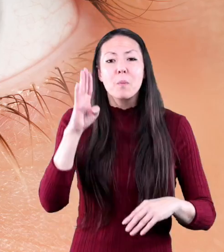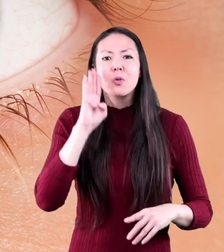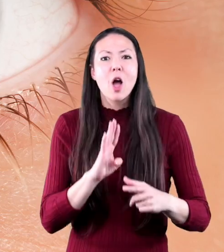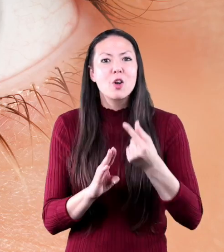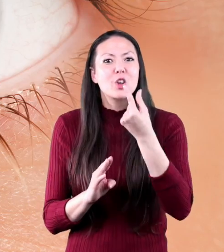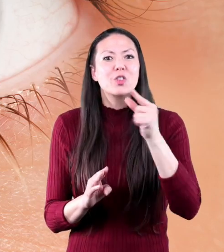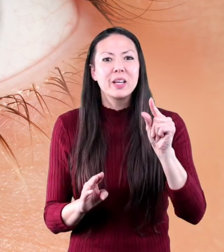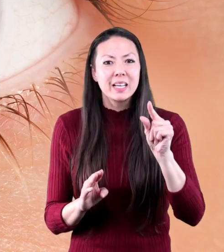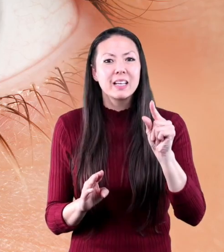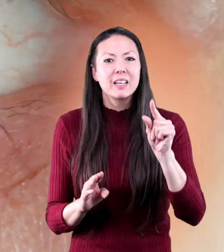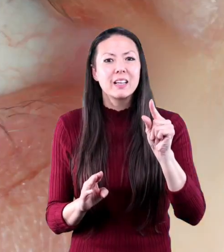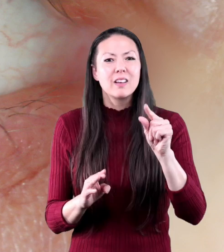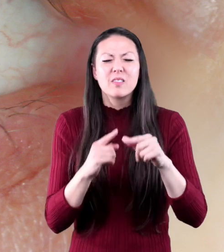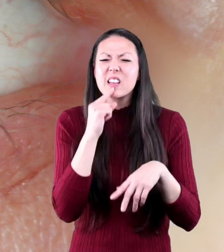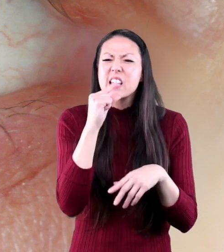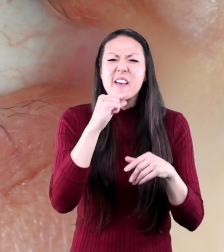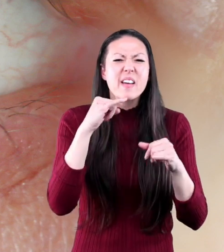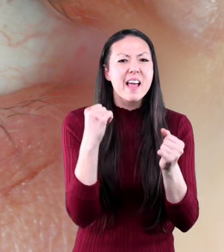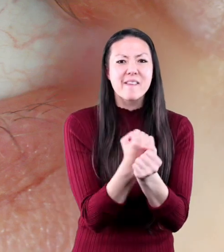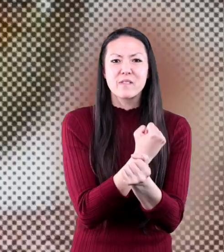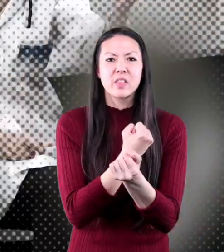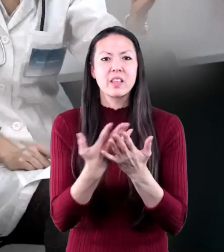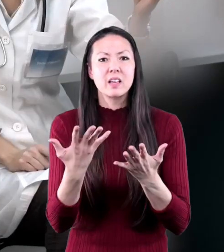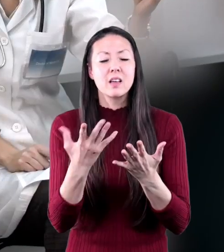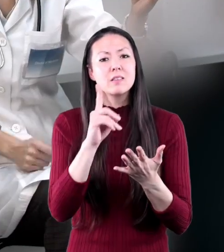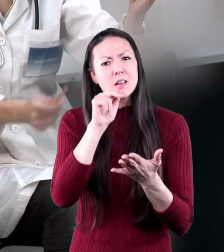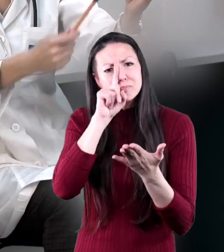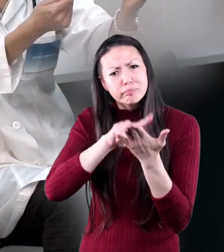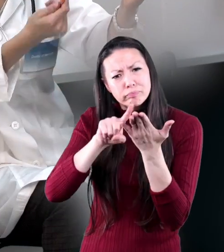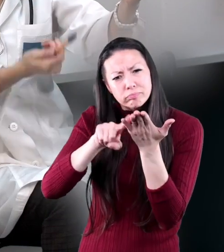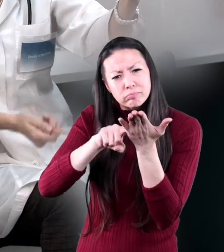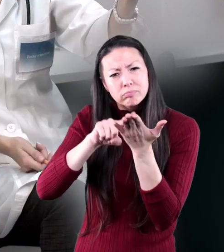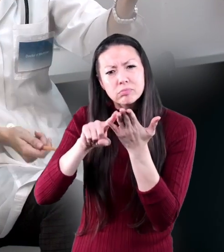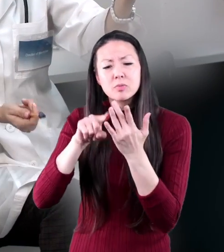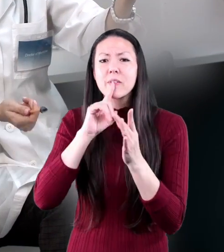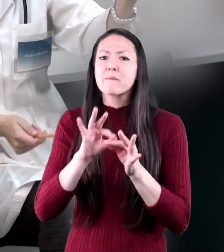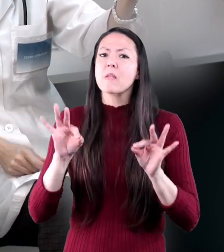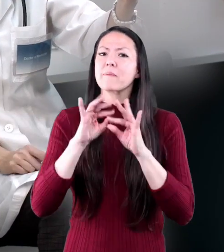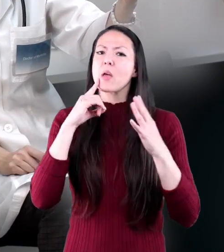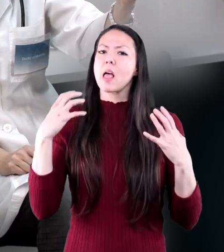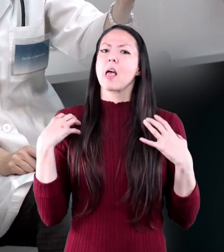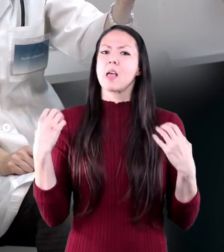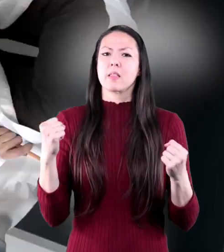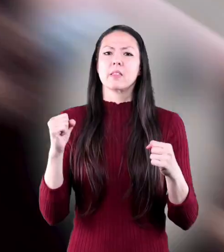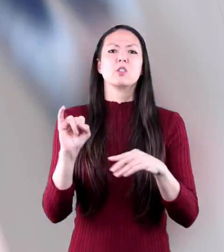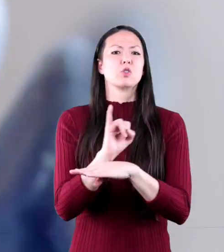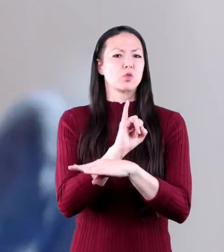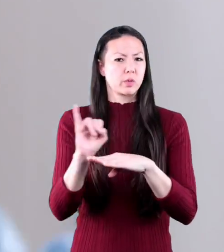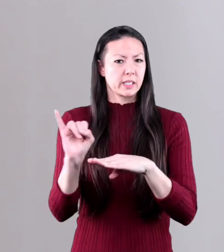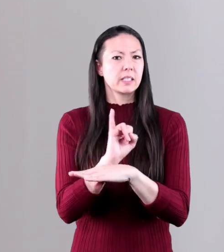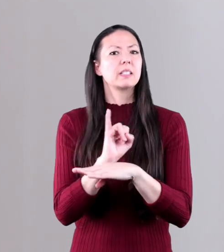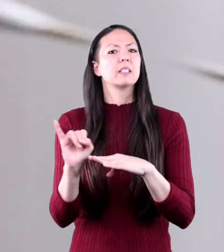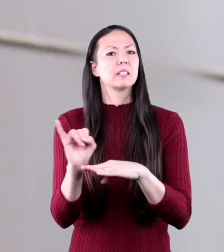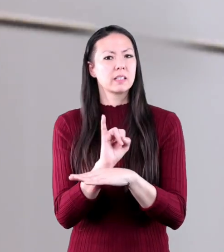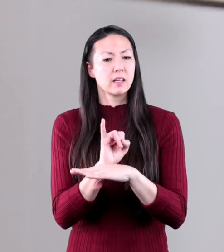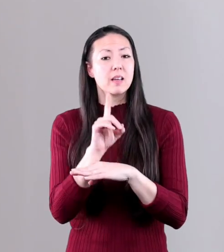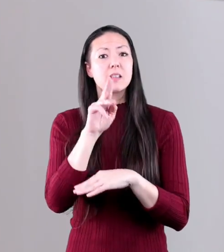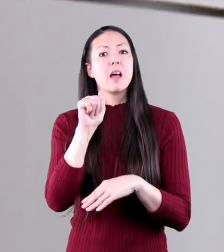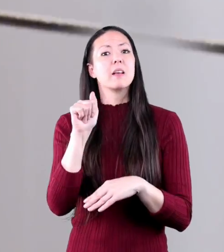brown or green eyes or a little of everything. DNA research can be valuable in the healthcare industry.